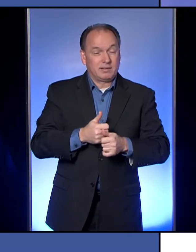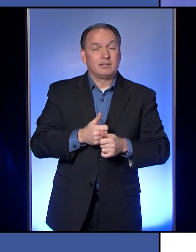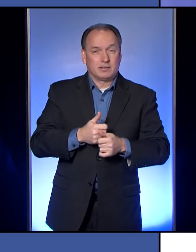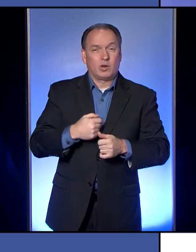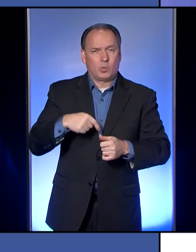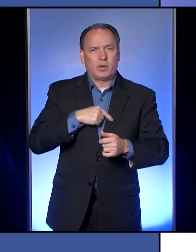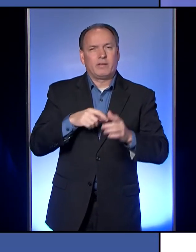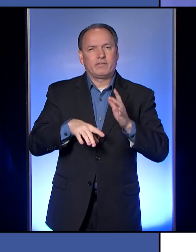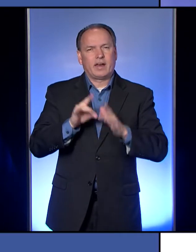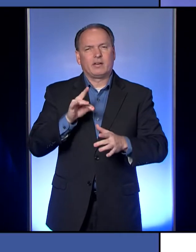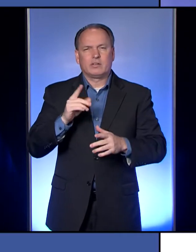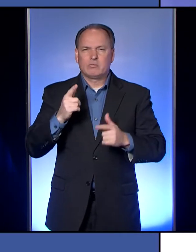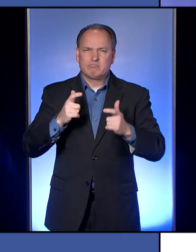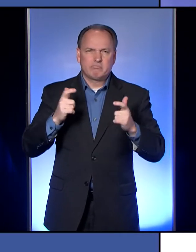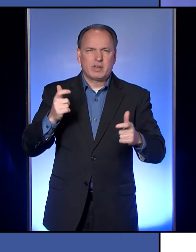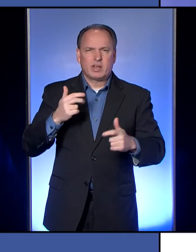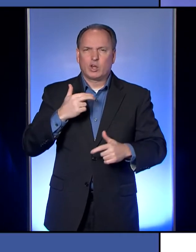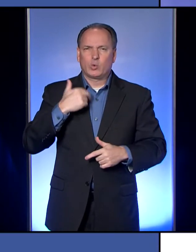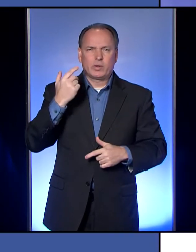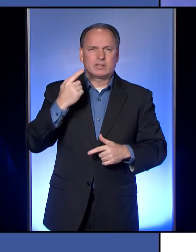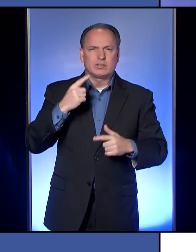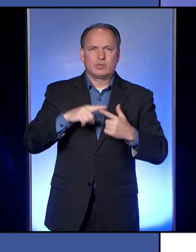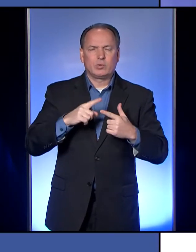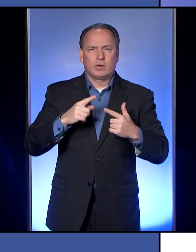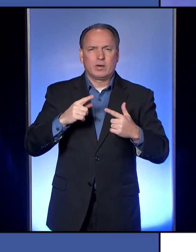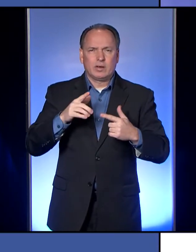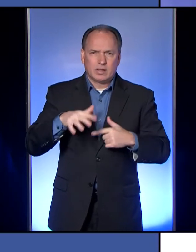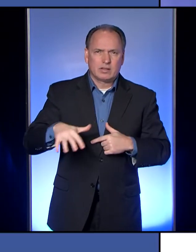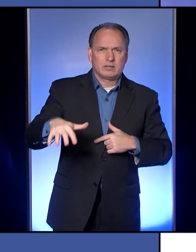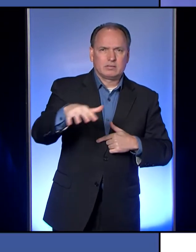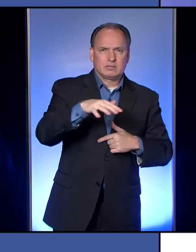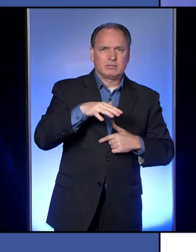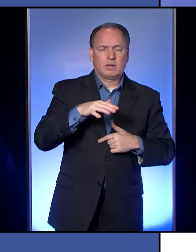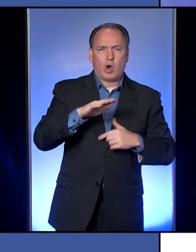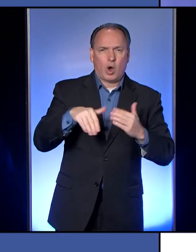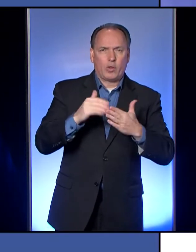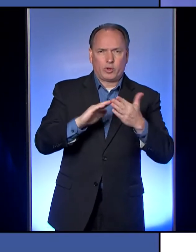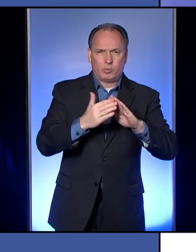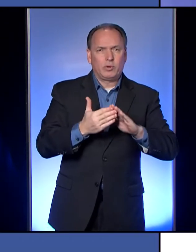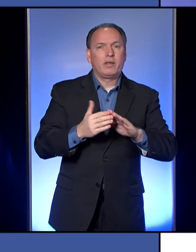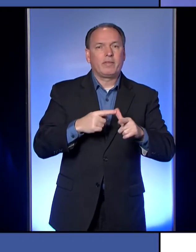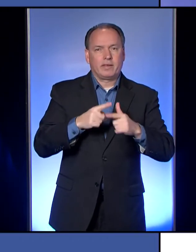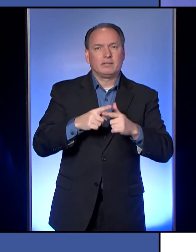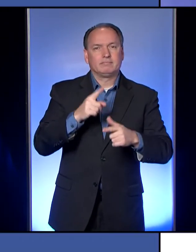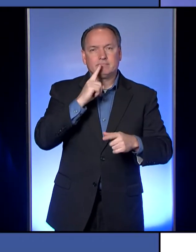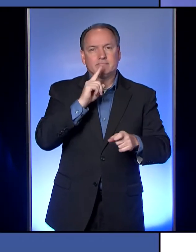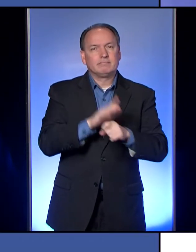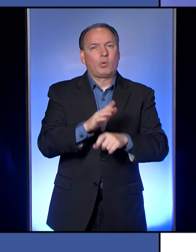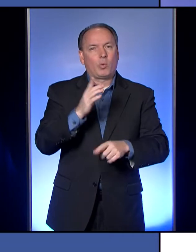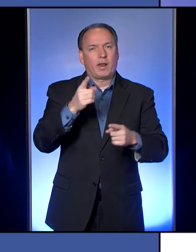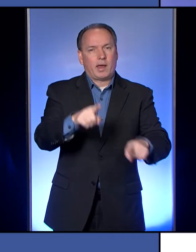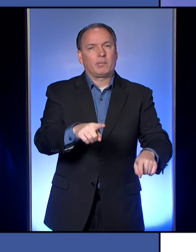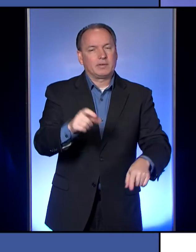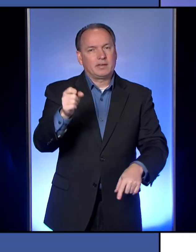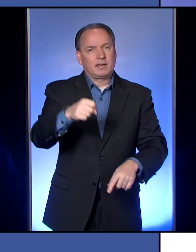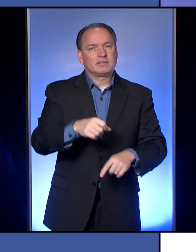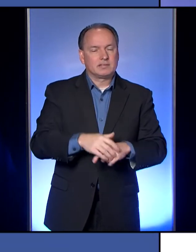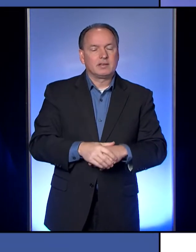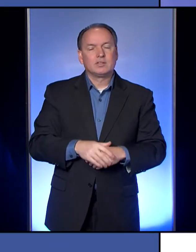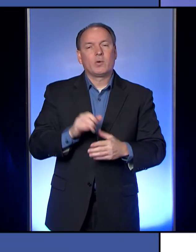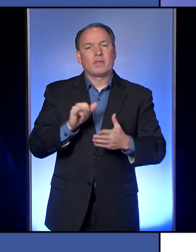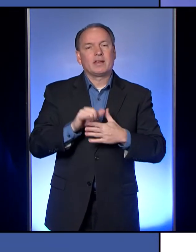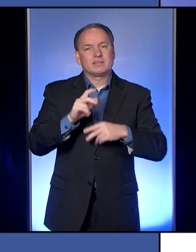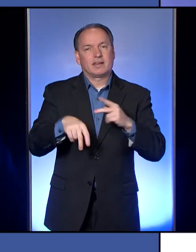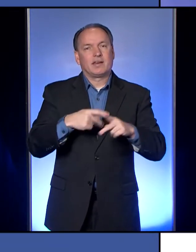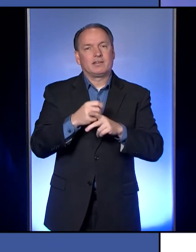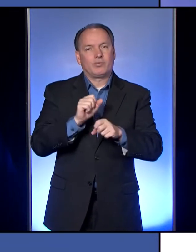huge risk to the general public. And then of course, at that point, that would definitely happen. Um, so that's